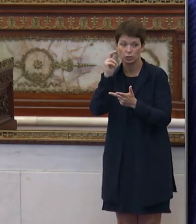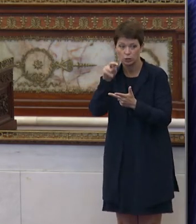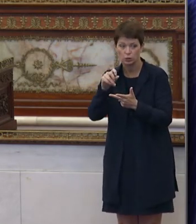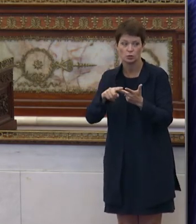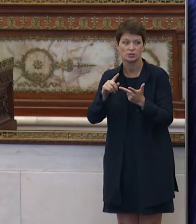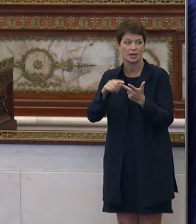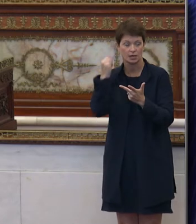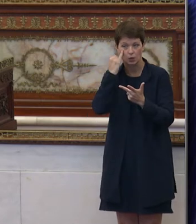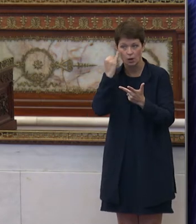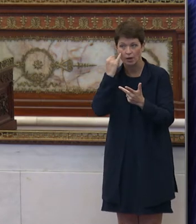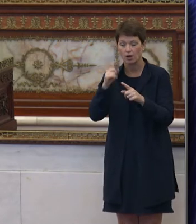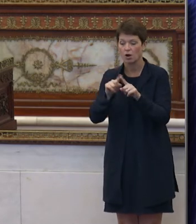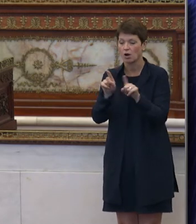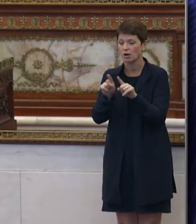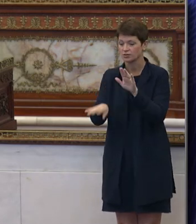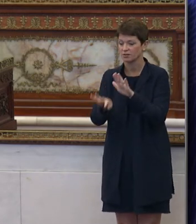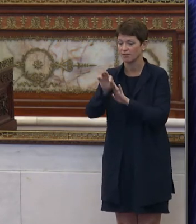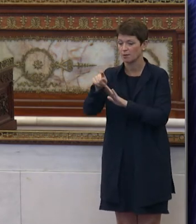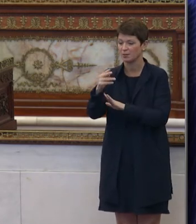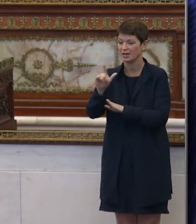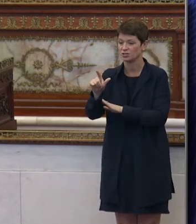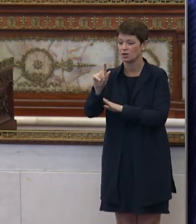and can also be found on